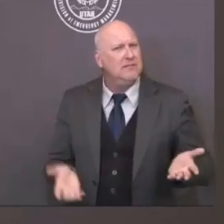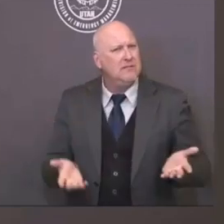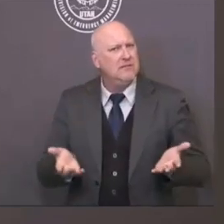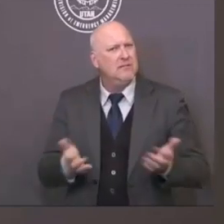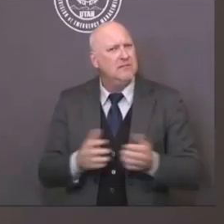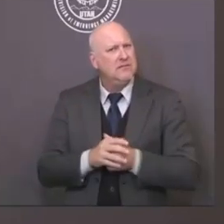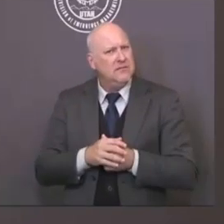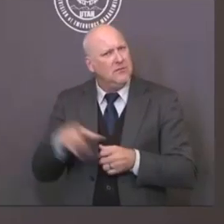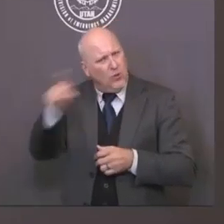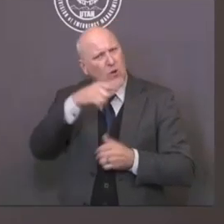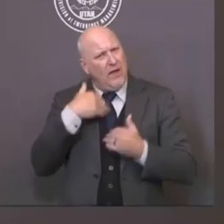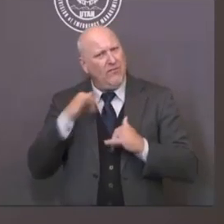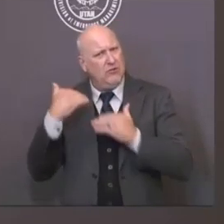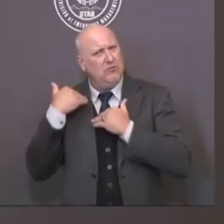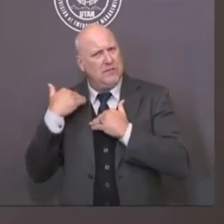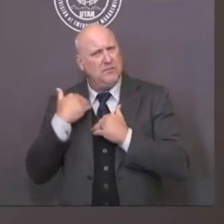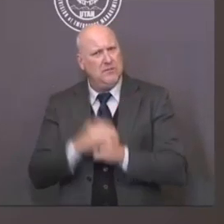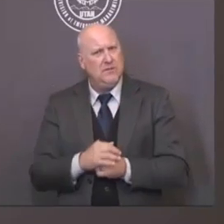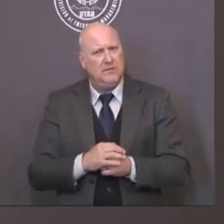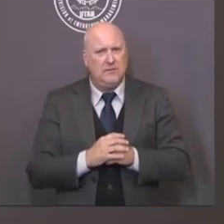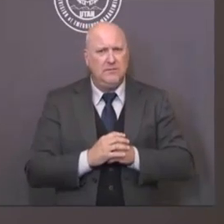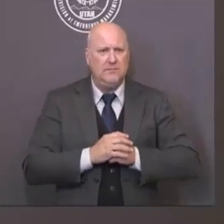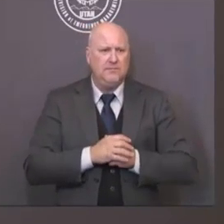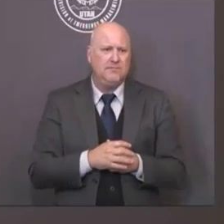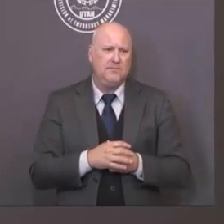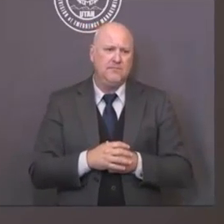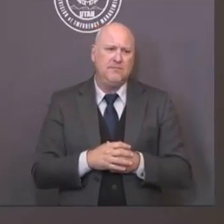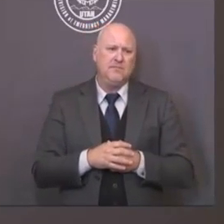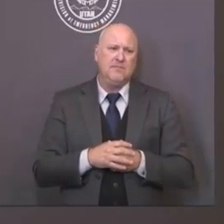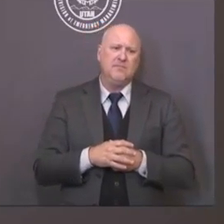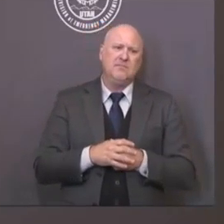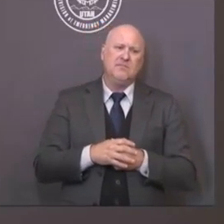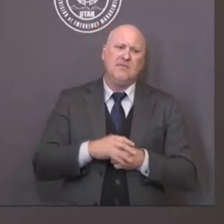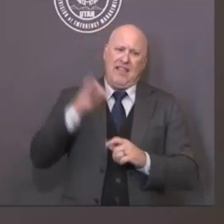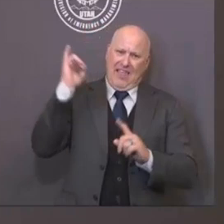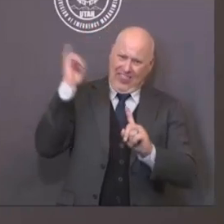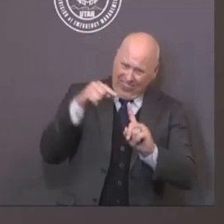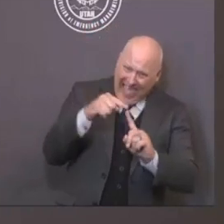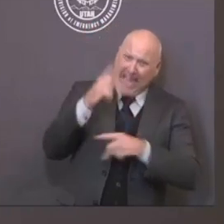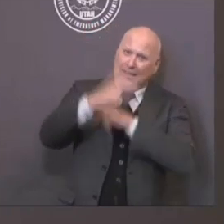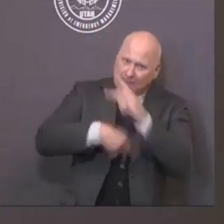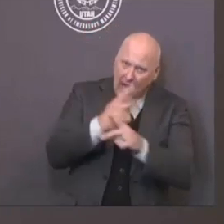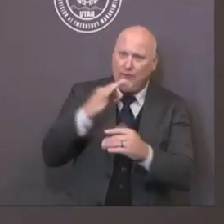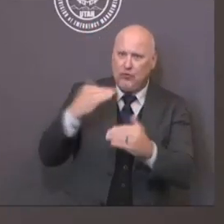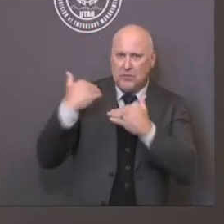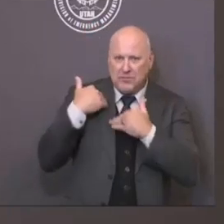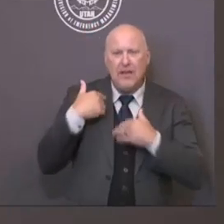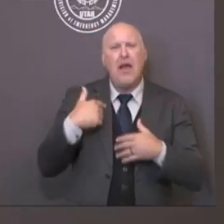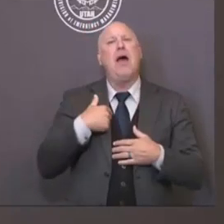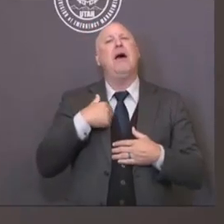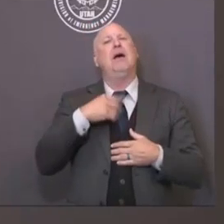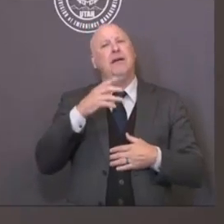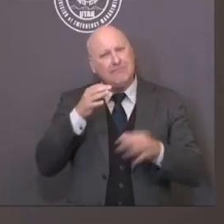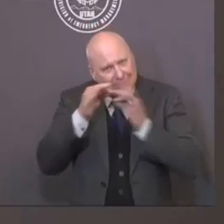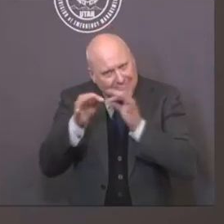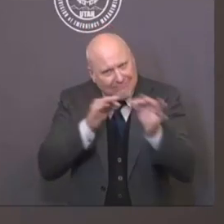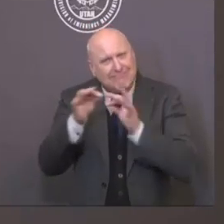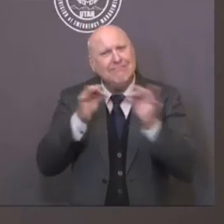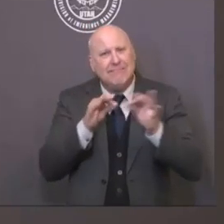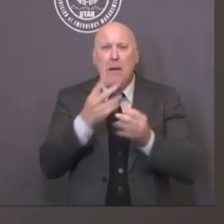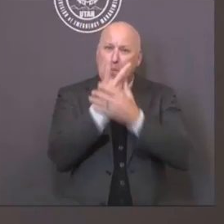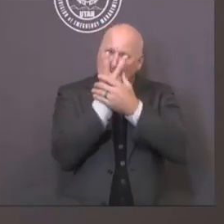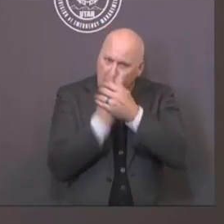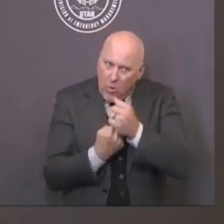participate in. That's the onus we put on those involved in the business side of this. We have